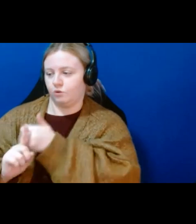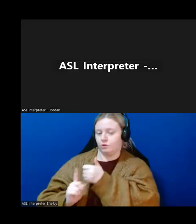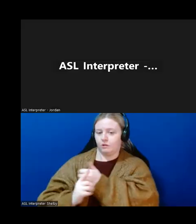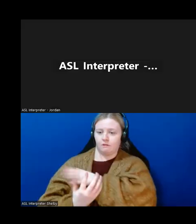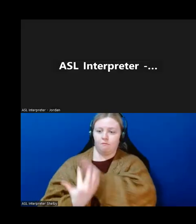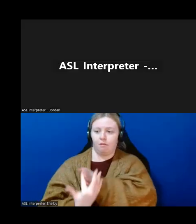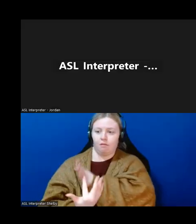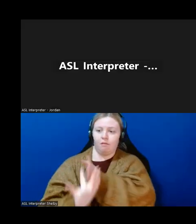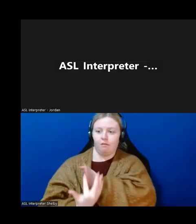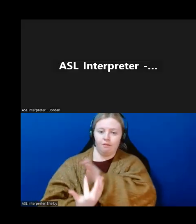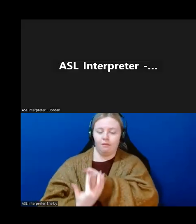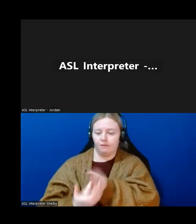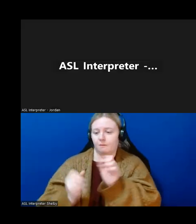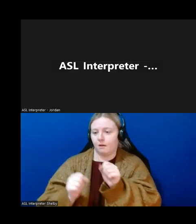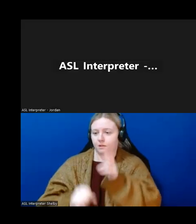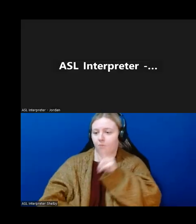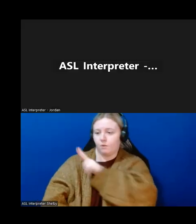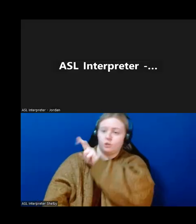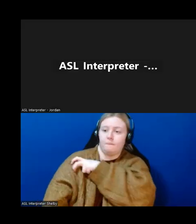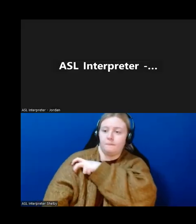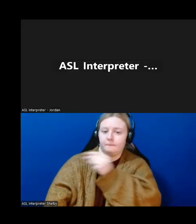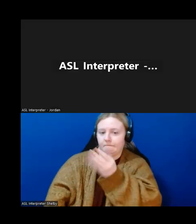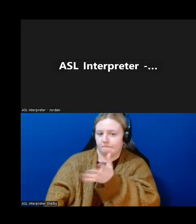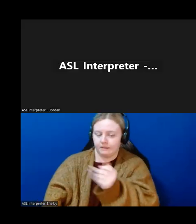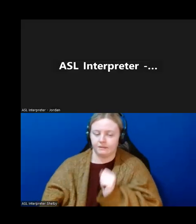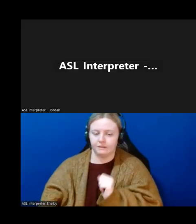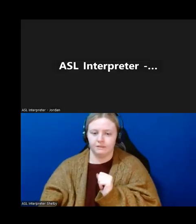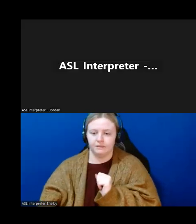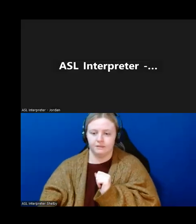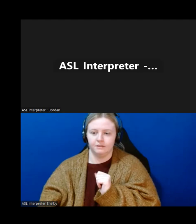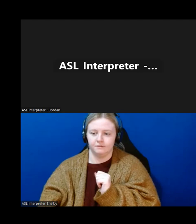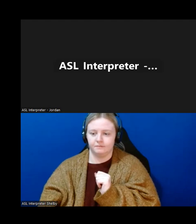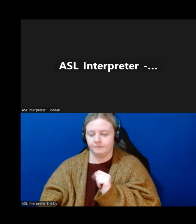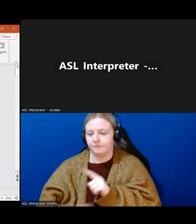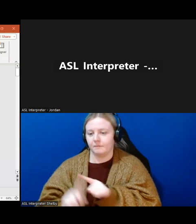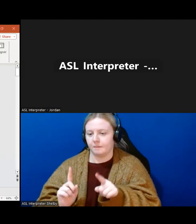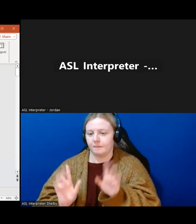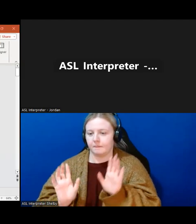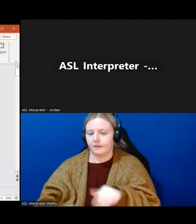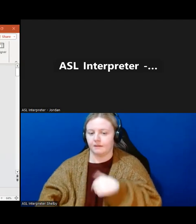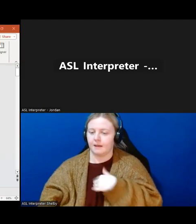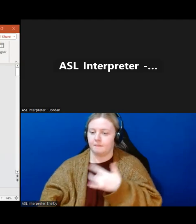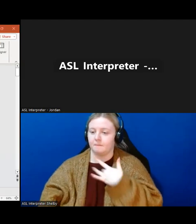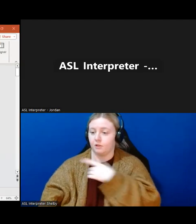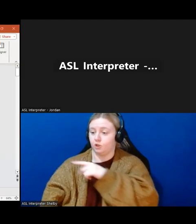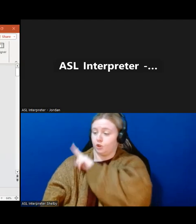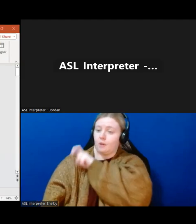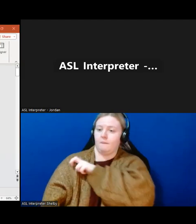may just jump on my back at any moment, but I typically don't skip a beat when she does.